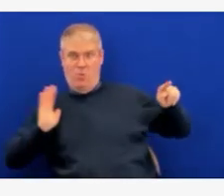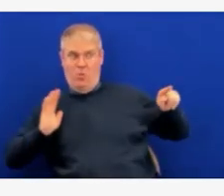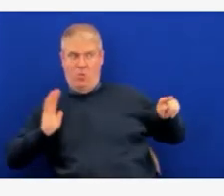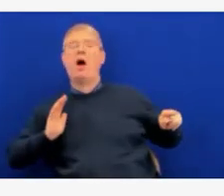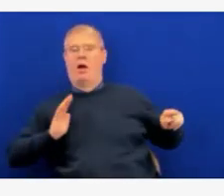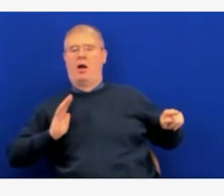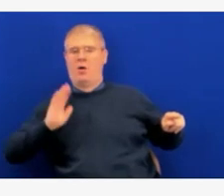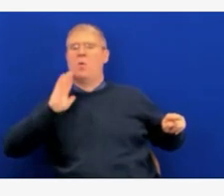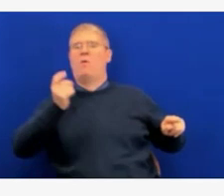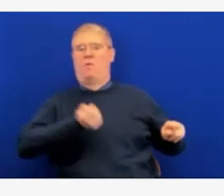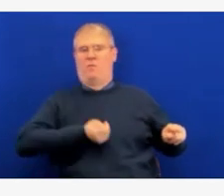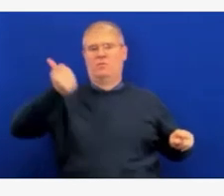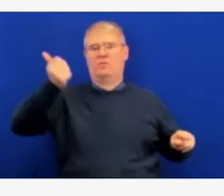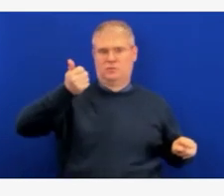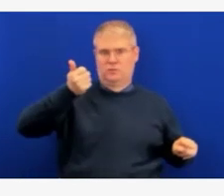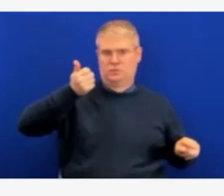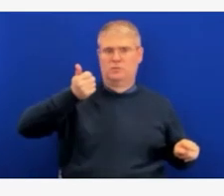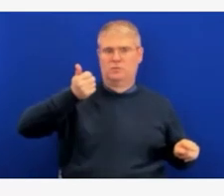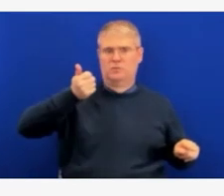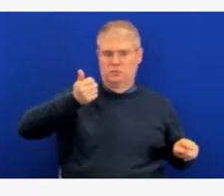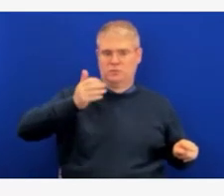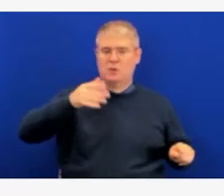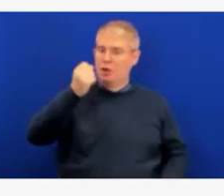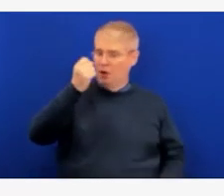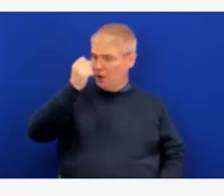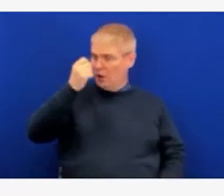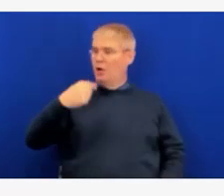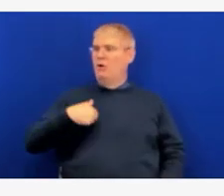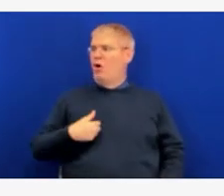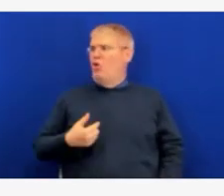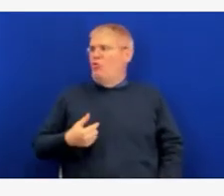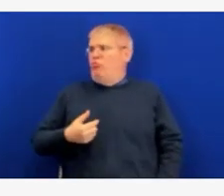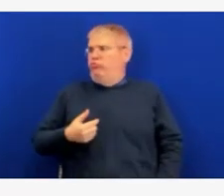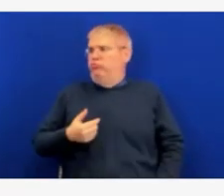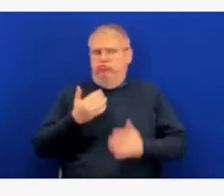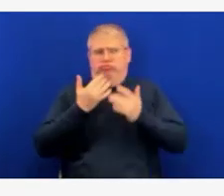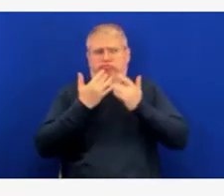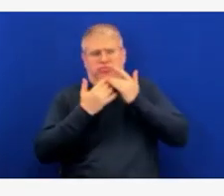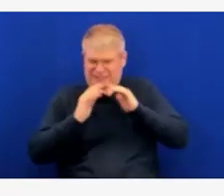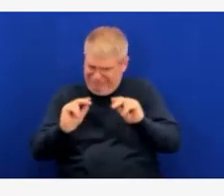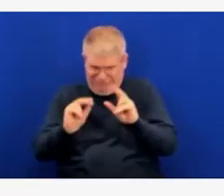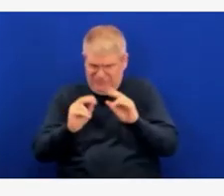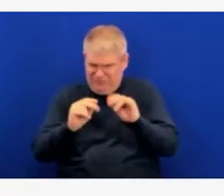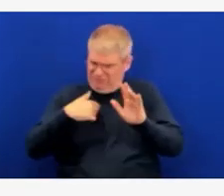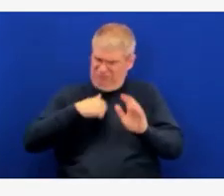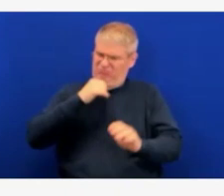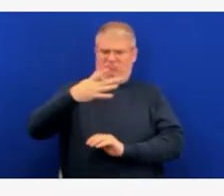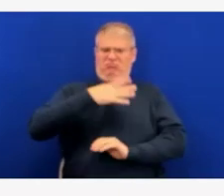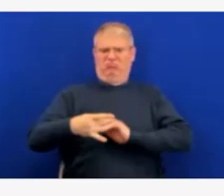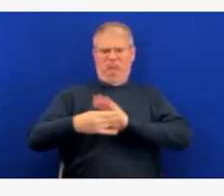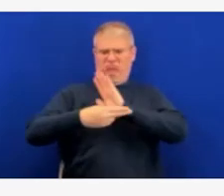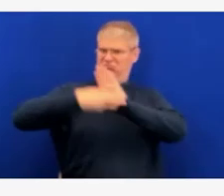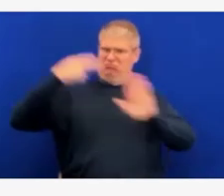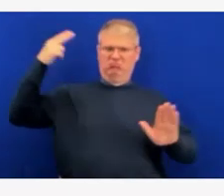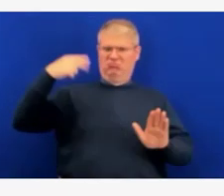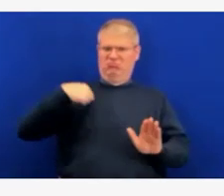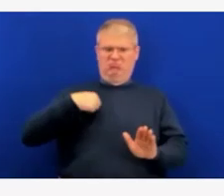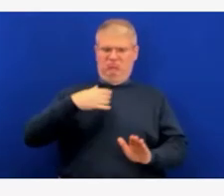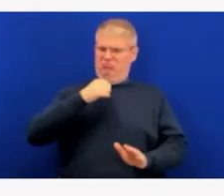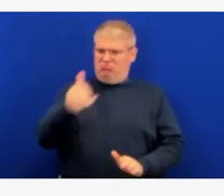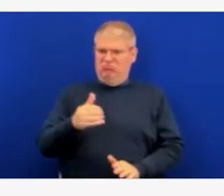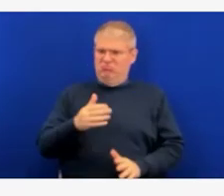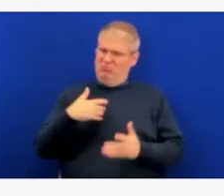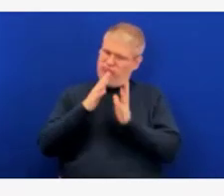We are excited for the possibility to get out. It looks like we're headed the right direction. And so, I don't necessarily have a time prediction, but we are watching